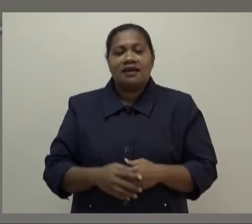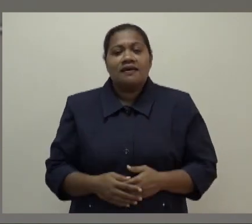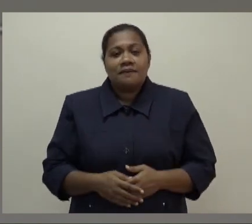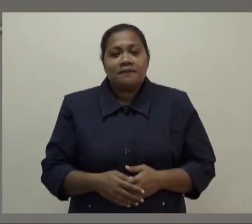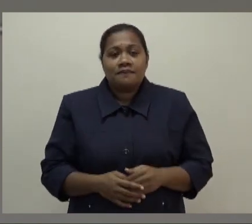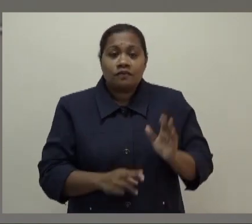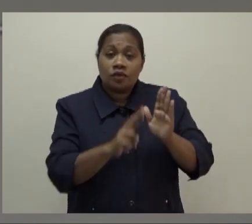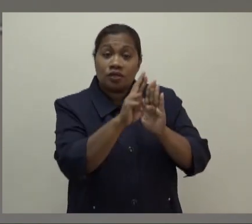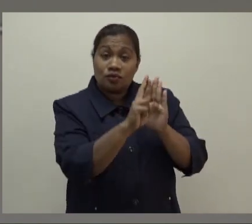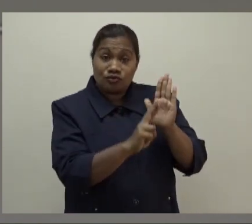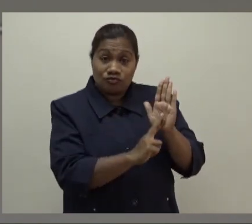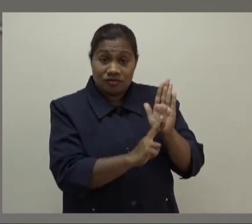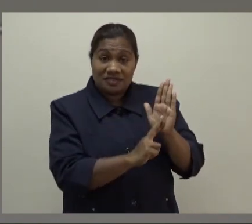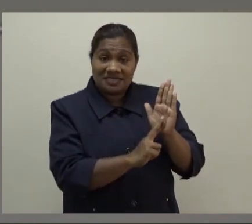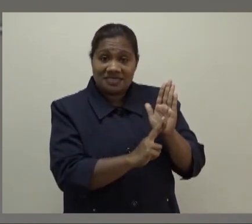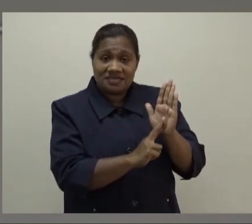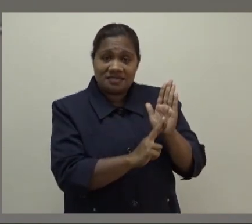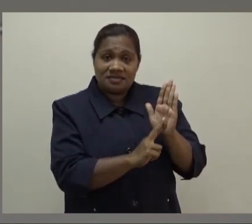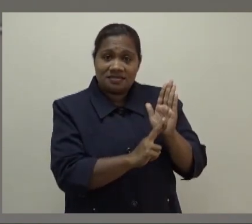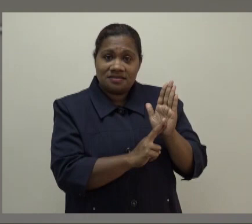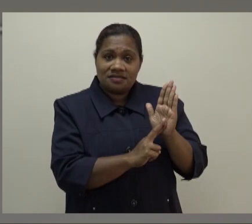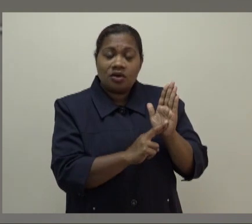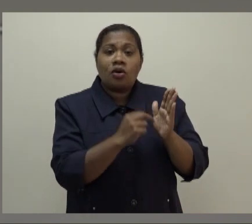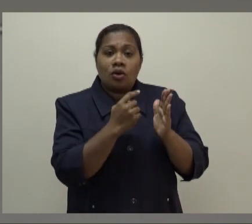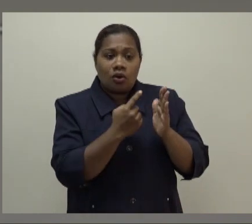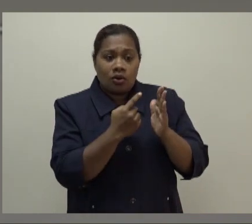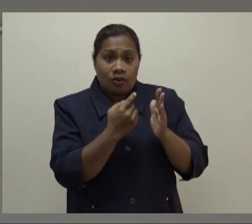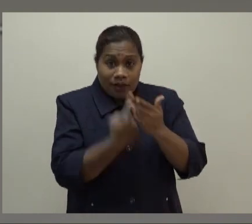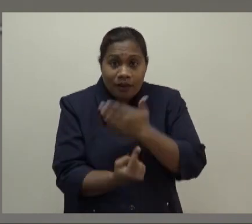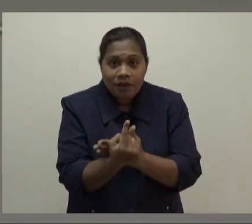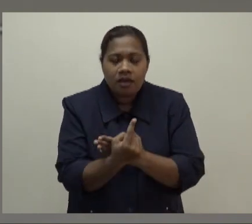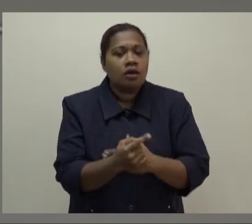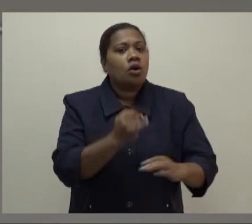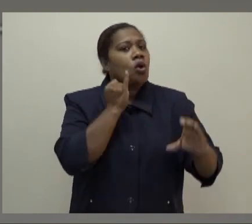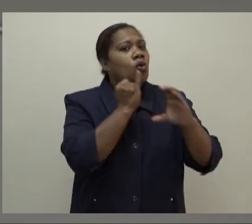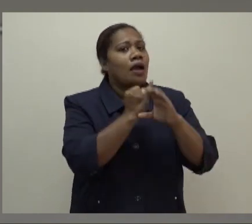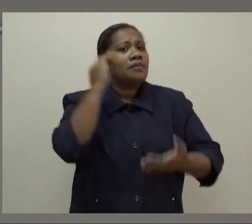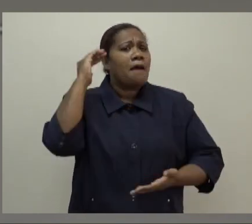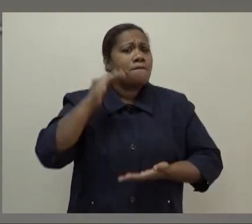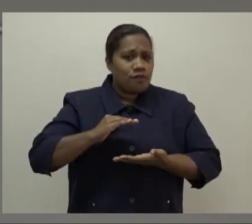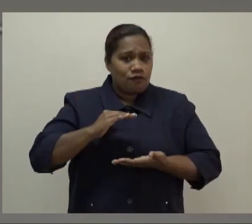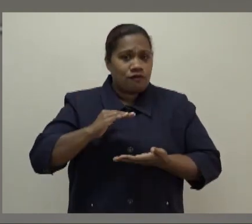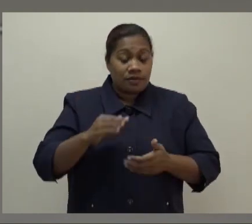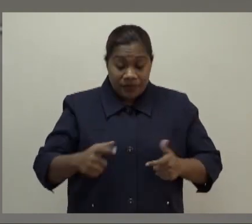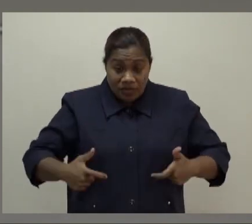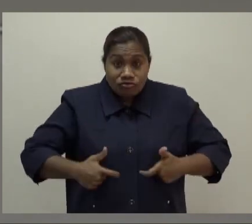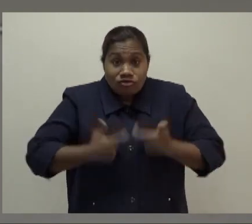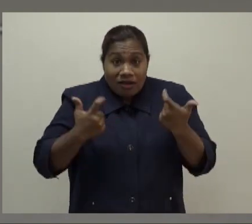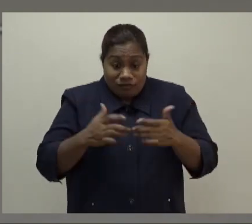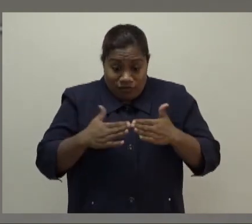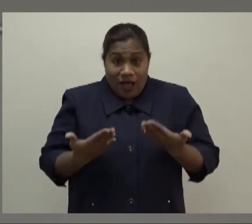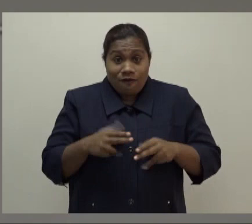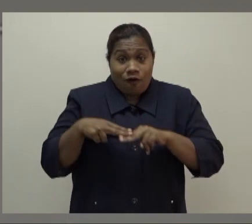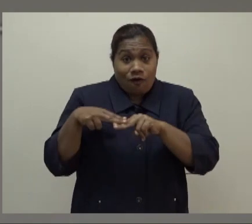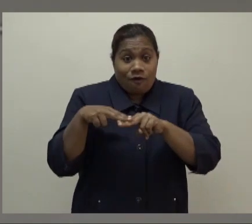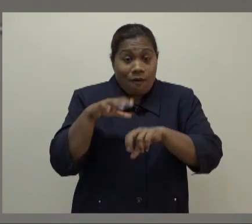restrictions that were in place, the crime has really decreased, and the challenge for the Fiji police force now is to keep it there as things